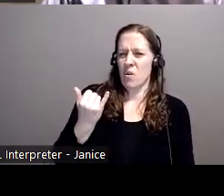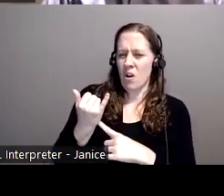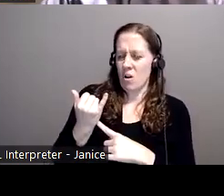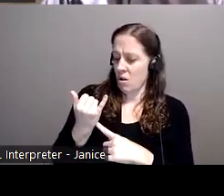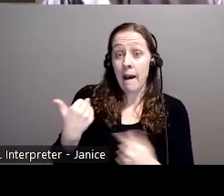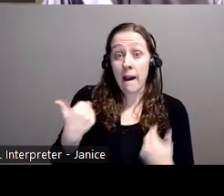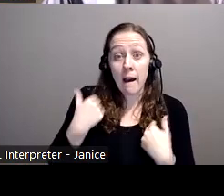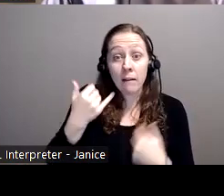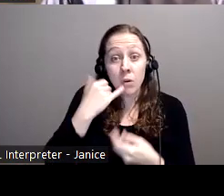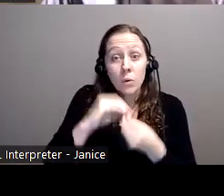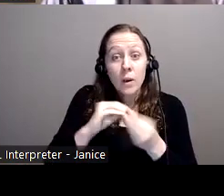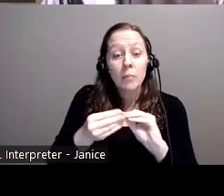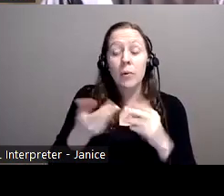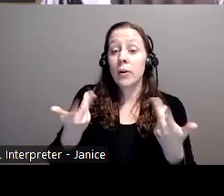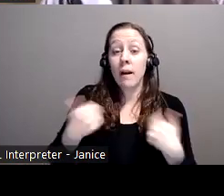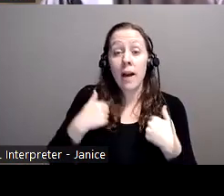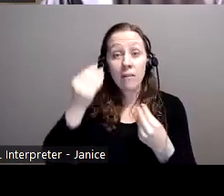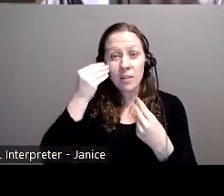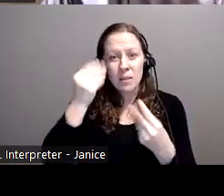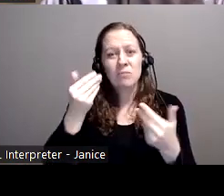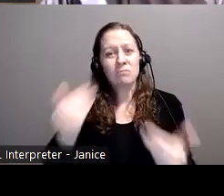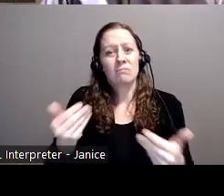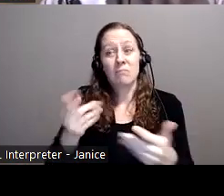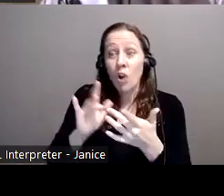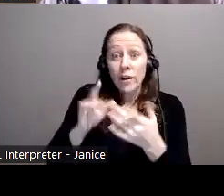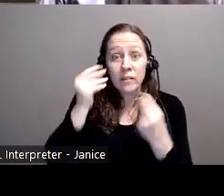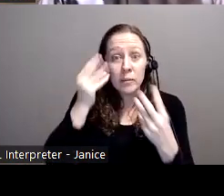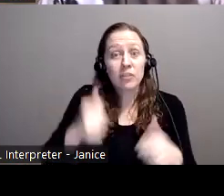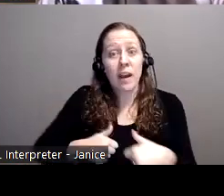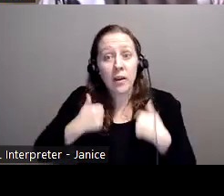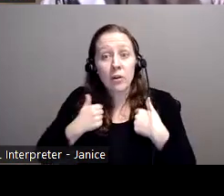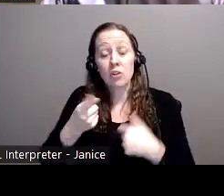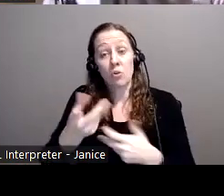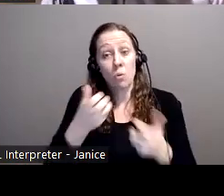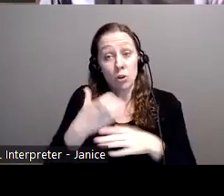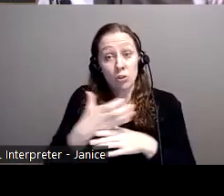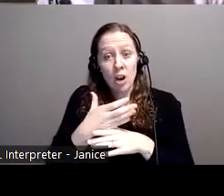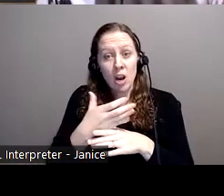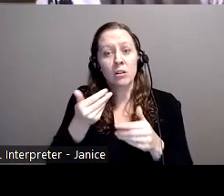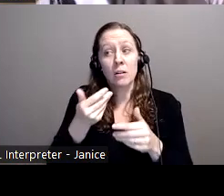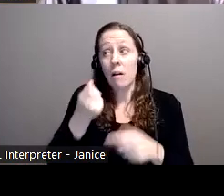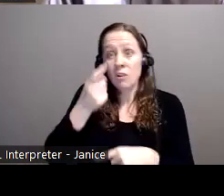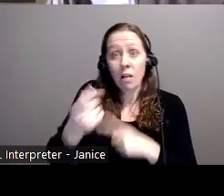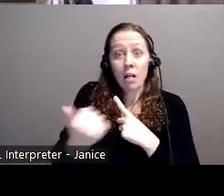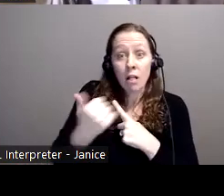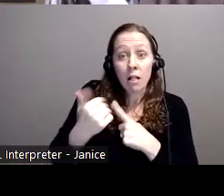phone numbers or, you know, contact information, addresses that you want to share, then you can report that as well.